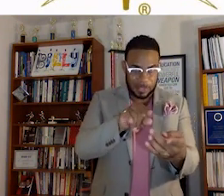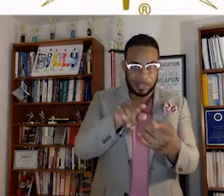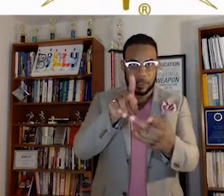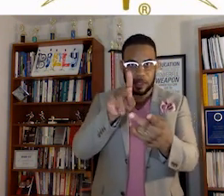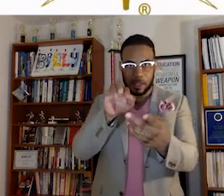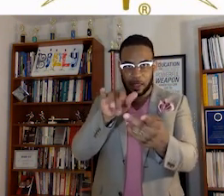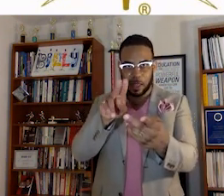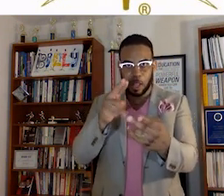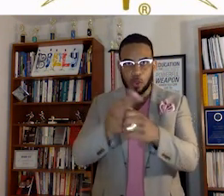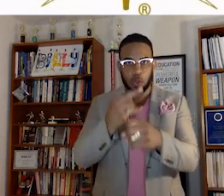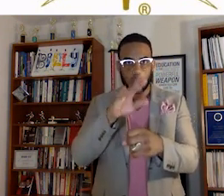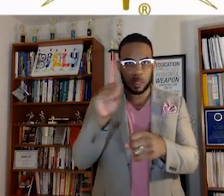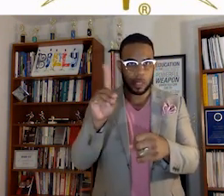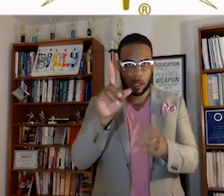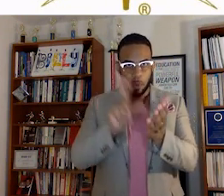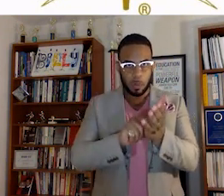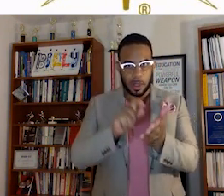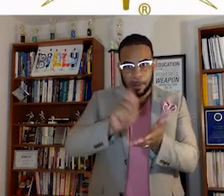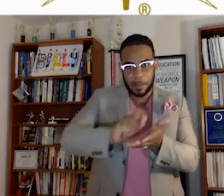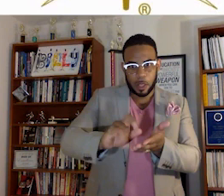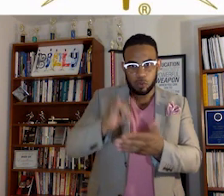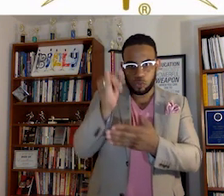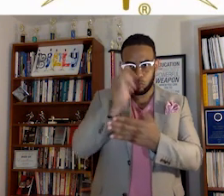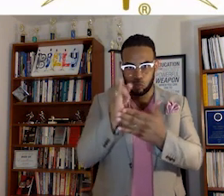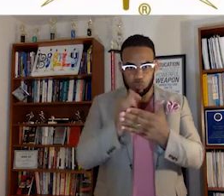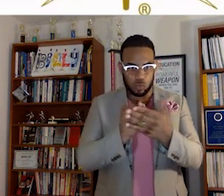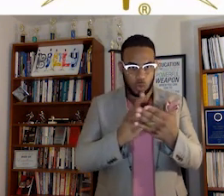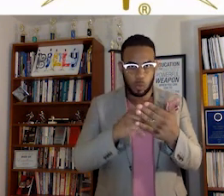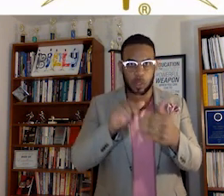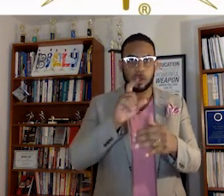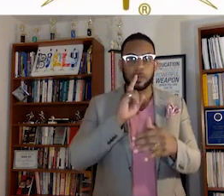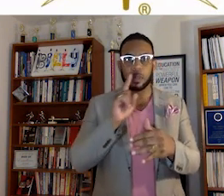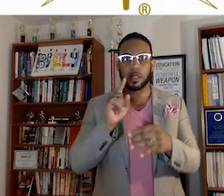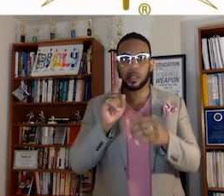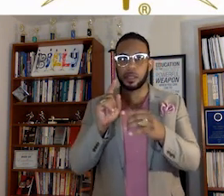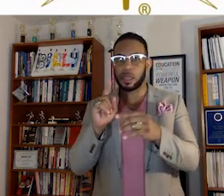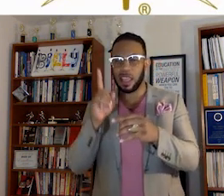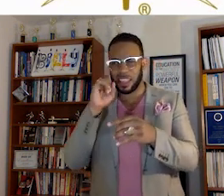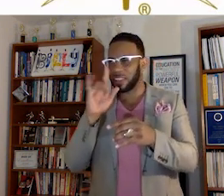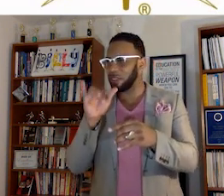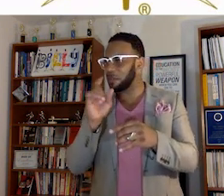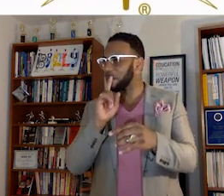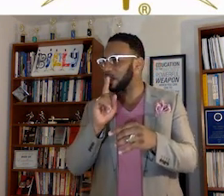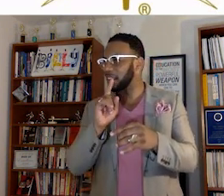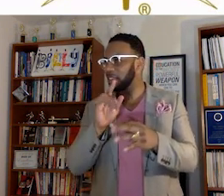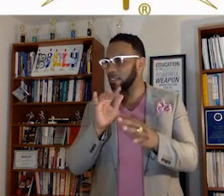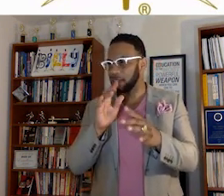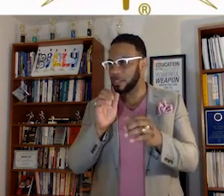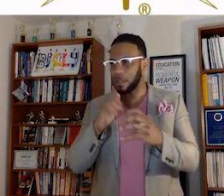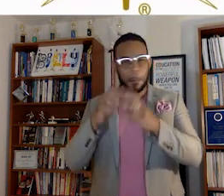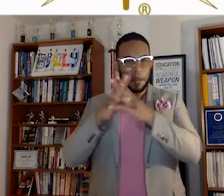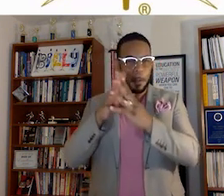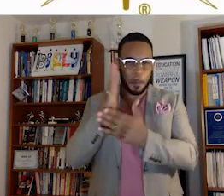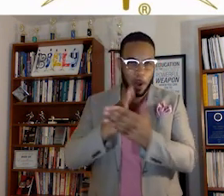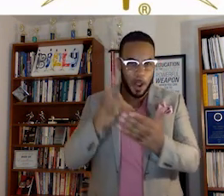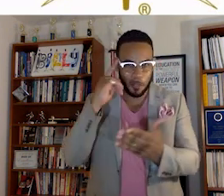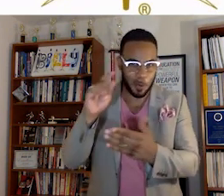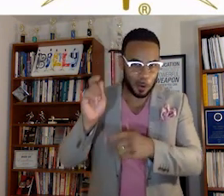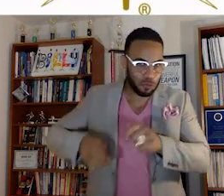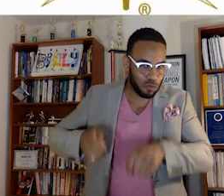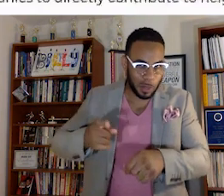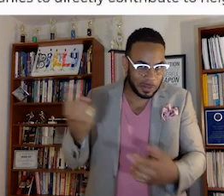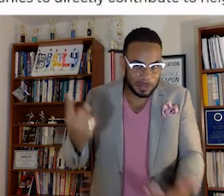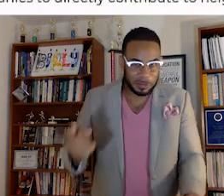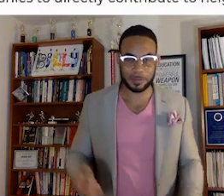they're using 3D printing pens to draw when they should be, I think they were supposed to be building parts for a drone.